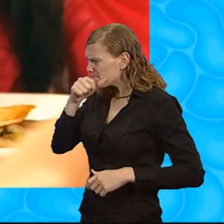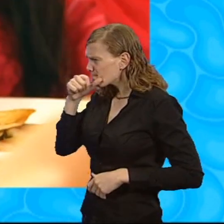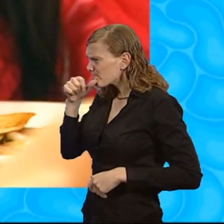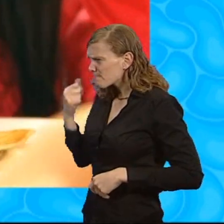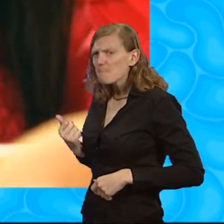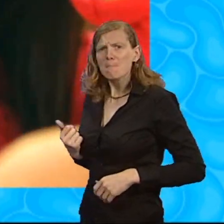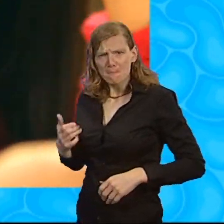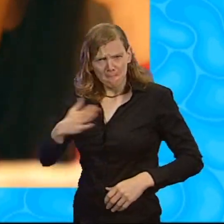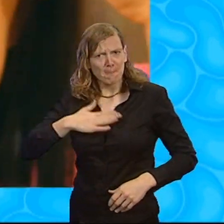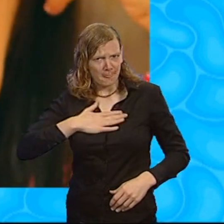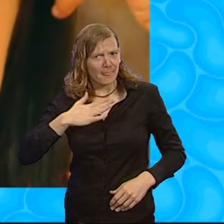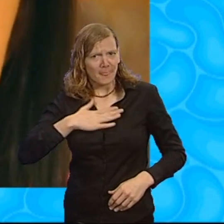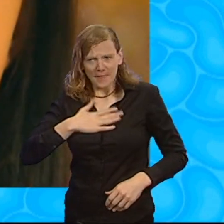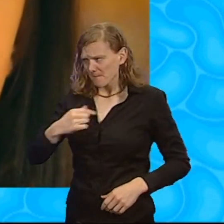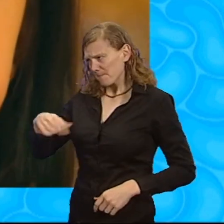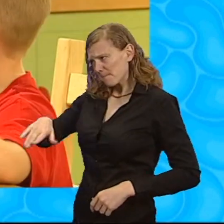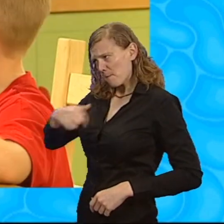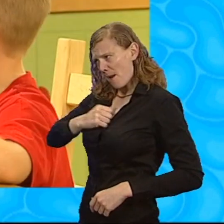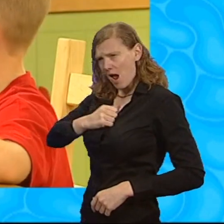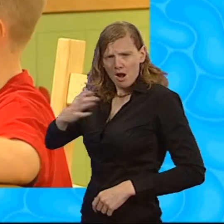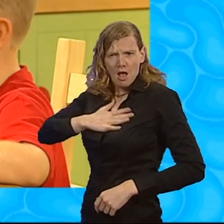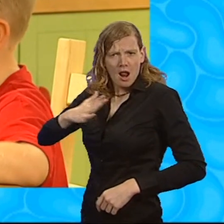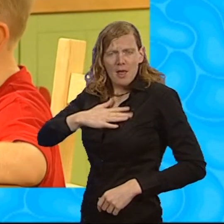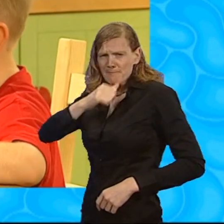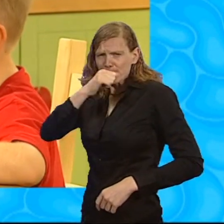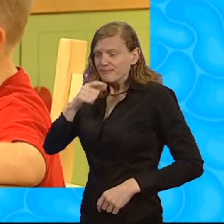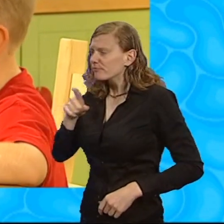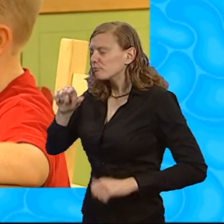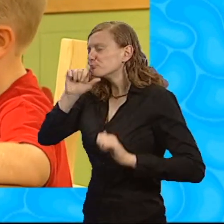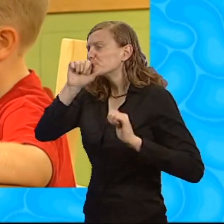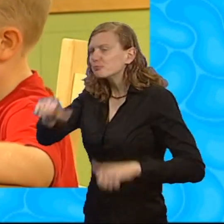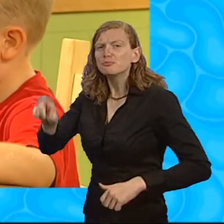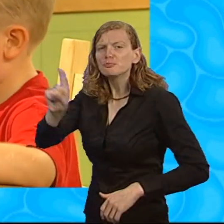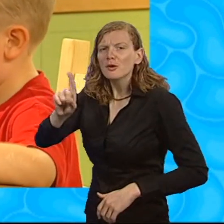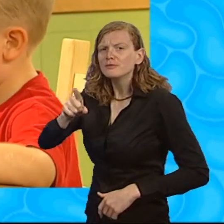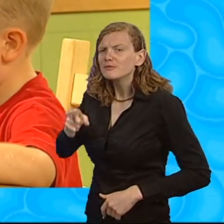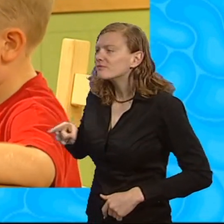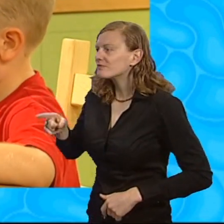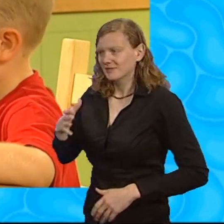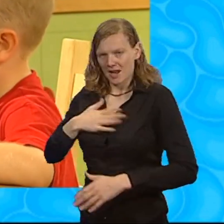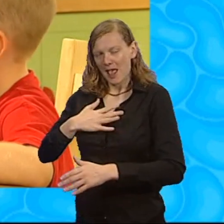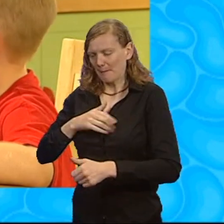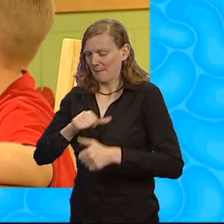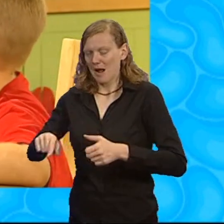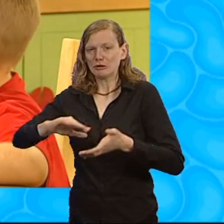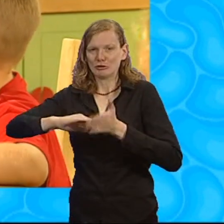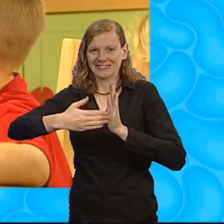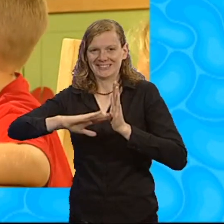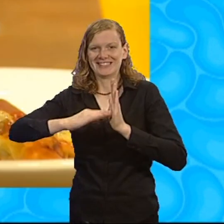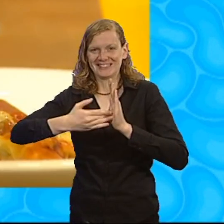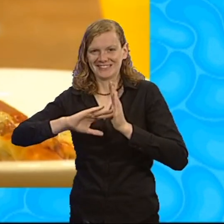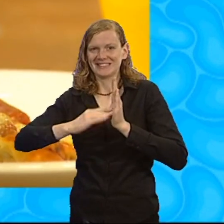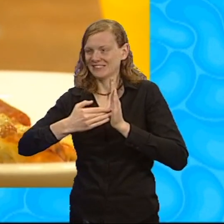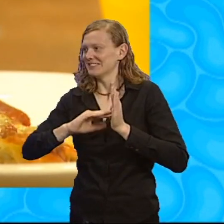that is lovely. Bobby. Bobby, what's your favourite part of your baked wrap? Errr... The cheese.